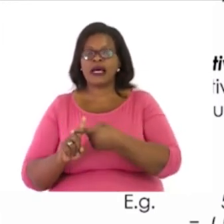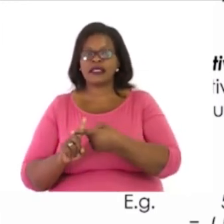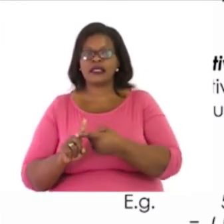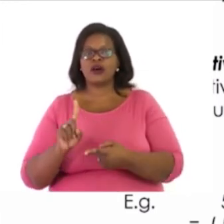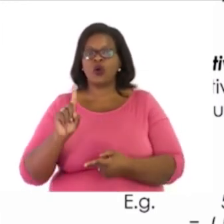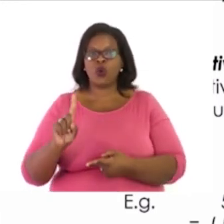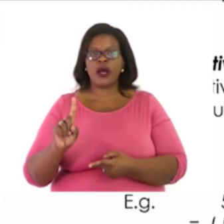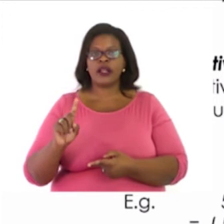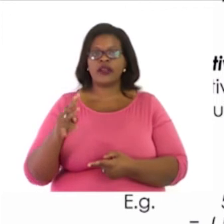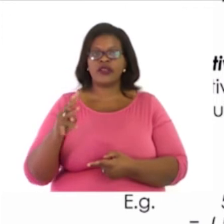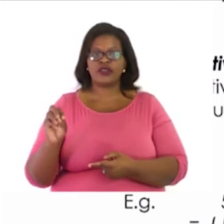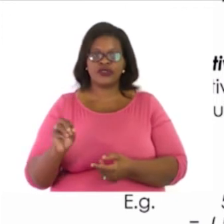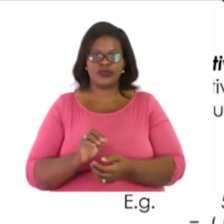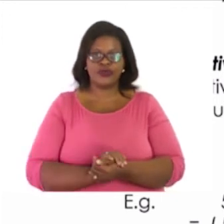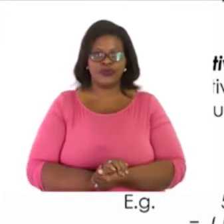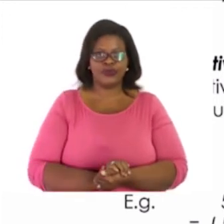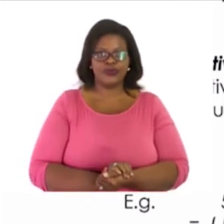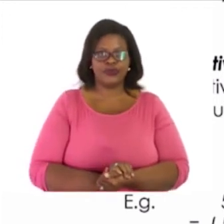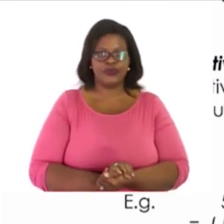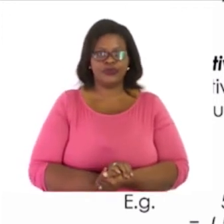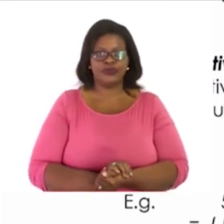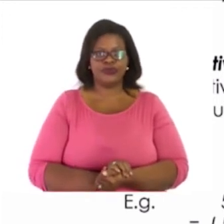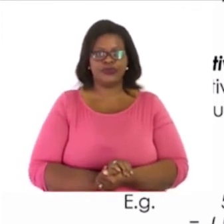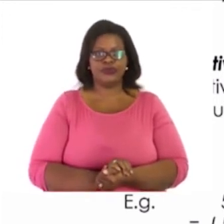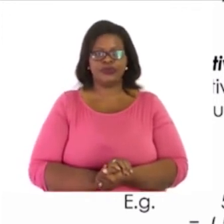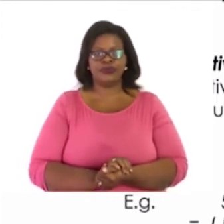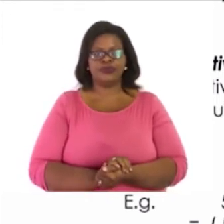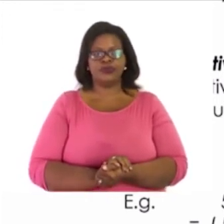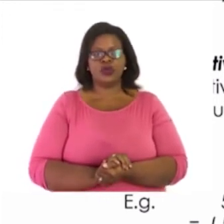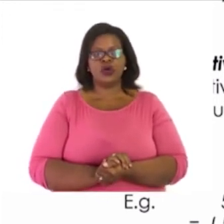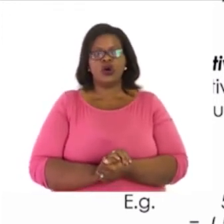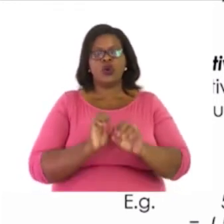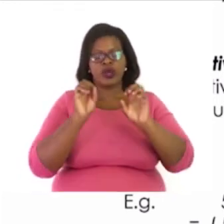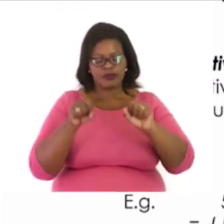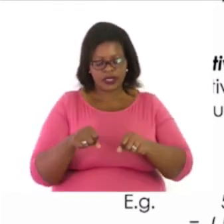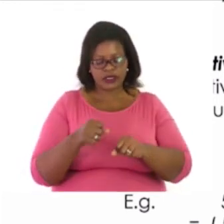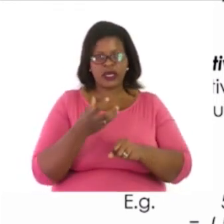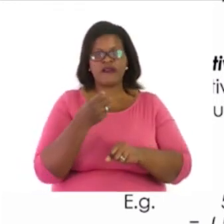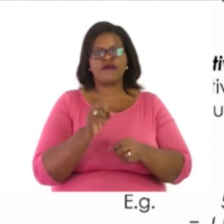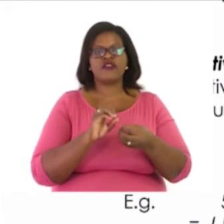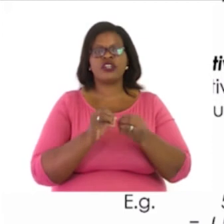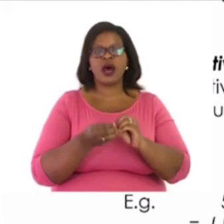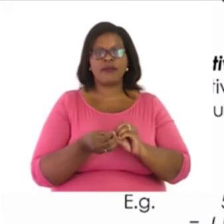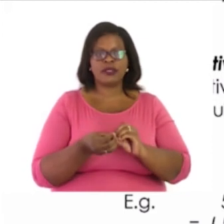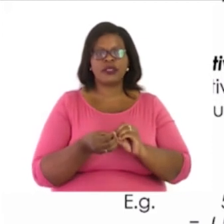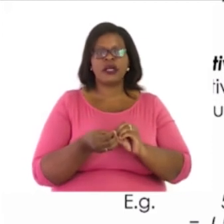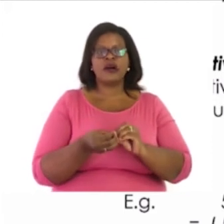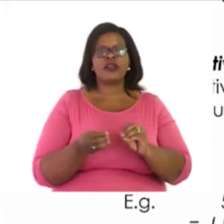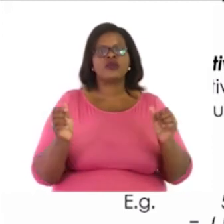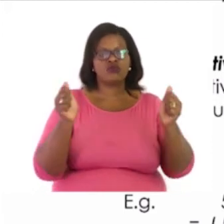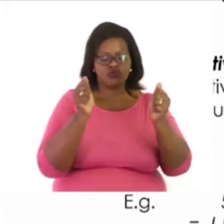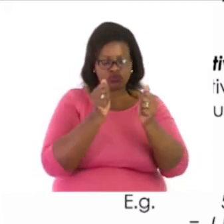130. So, we have to find numbers which we can group together to